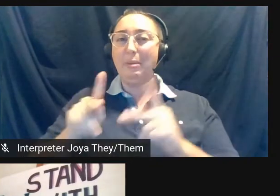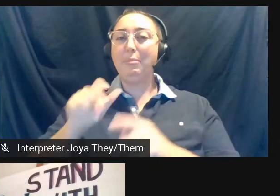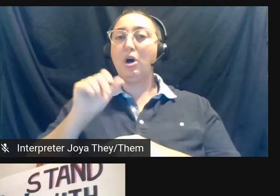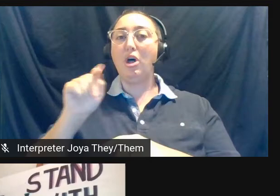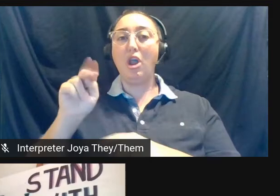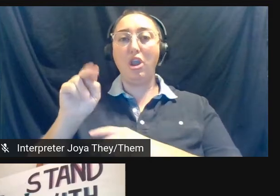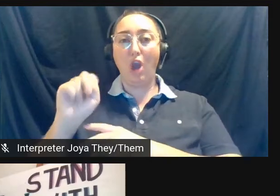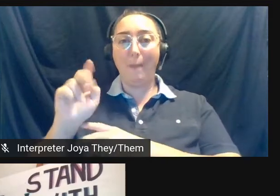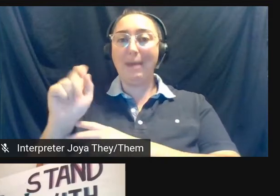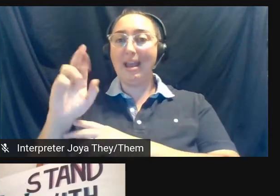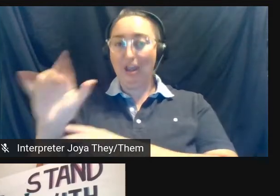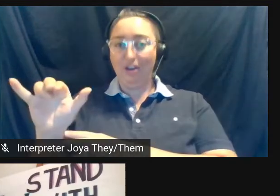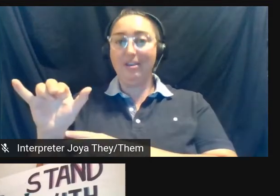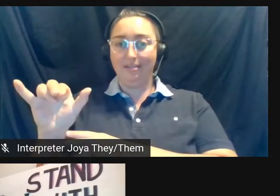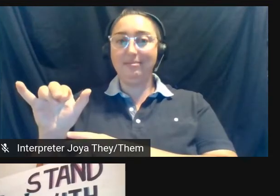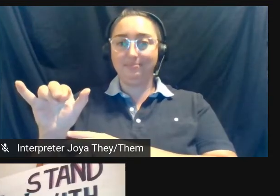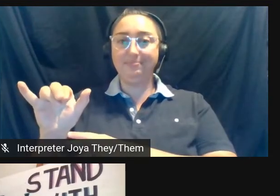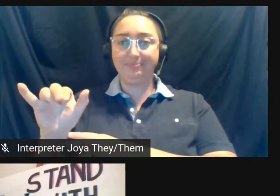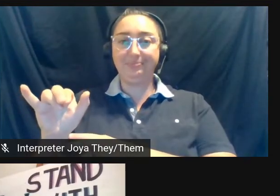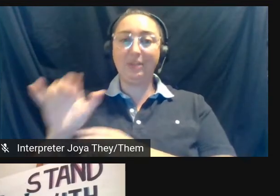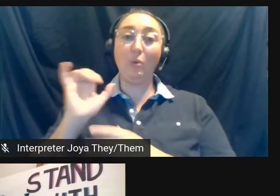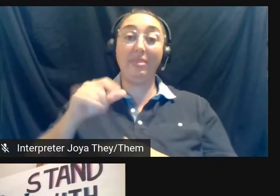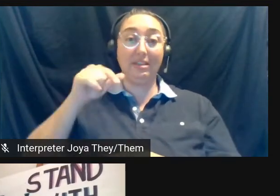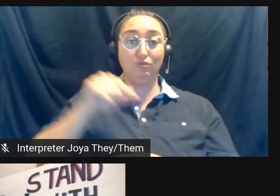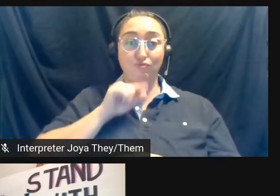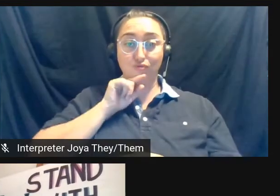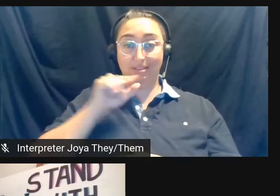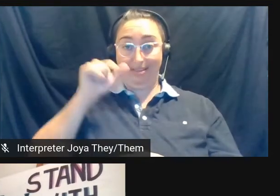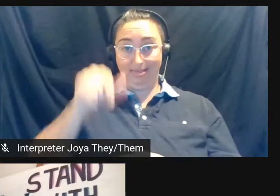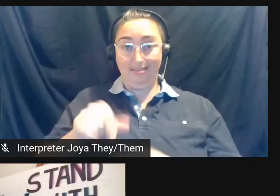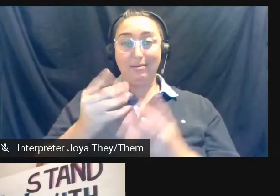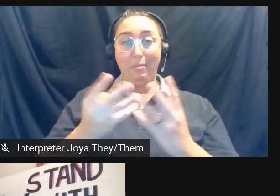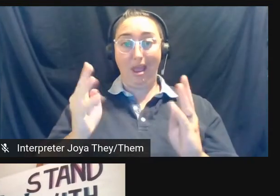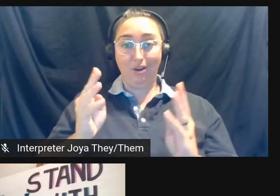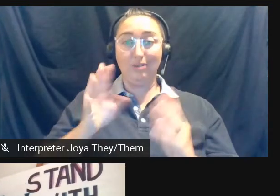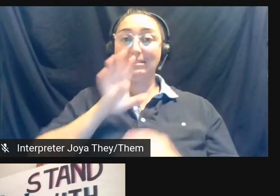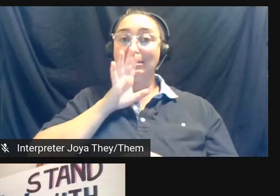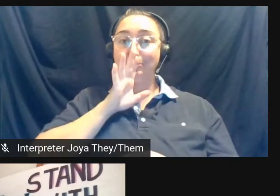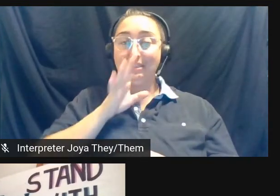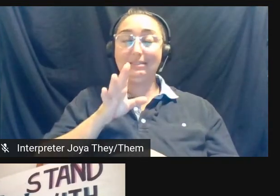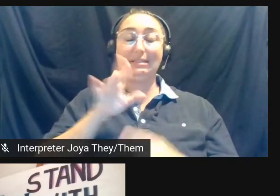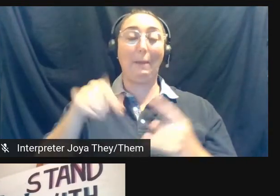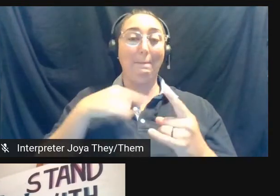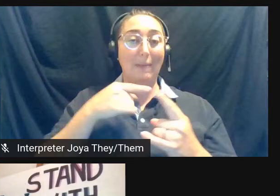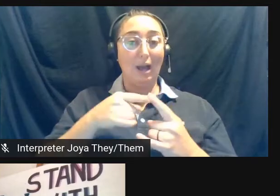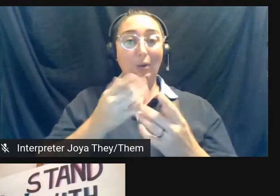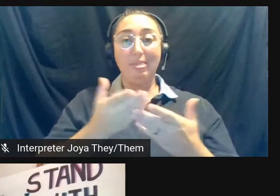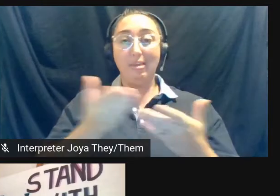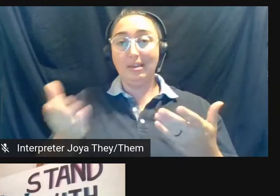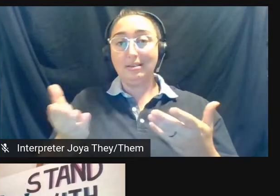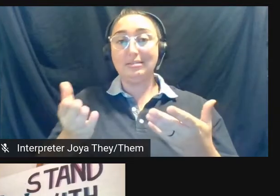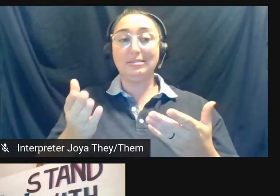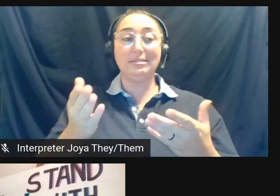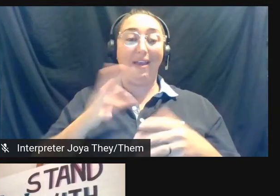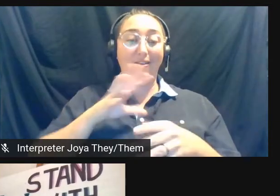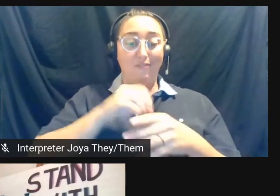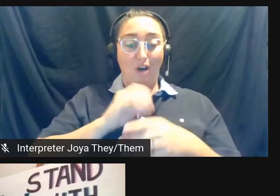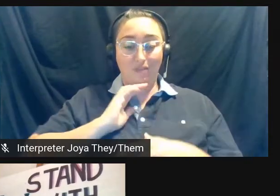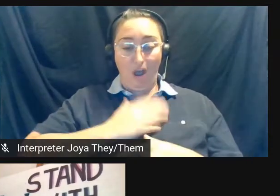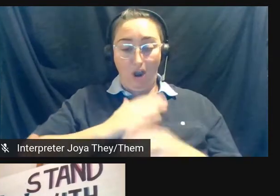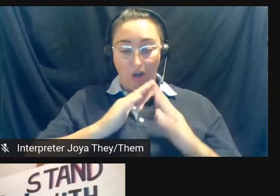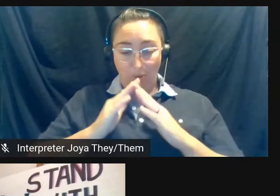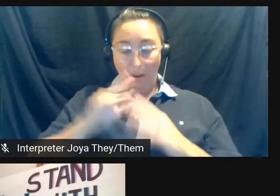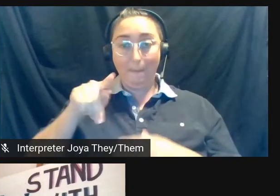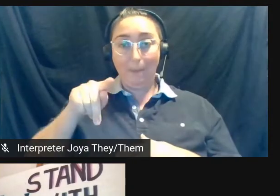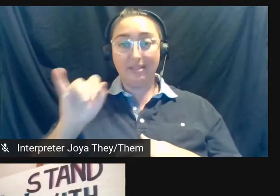So this is a panel that speaks to the community that is Positive Images,